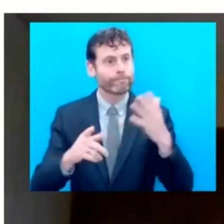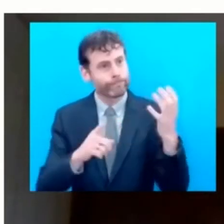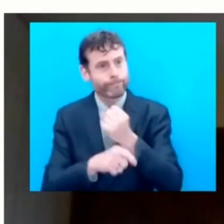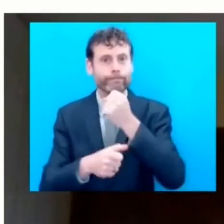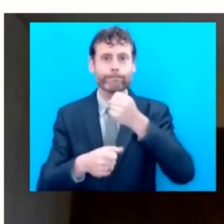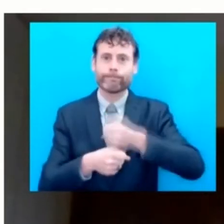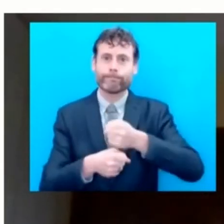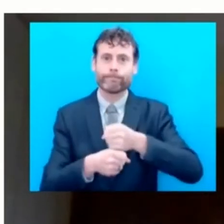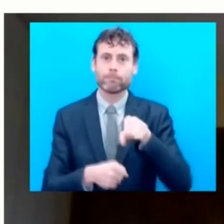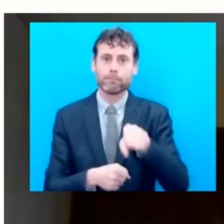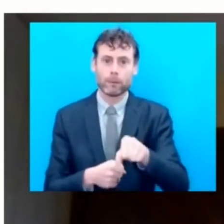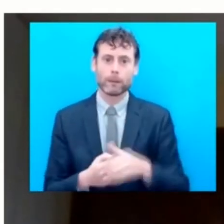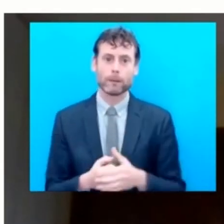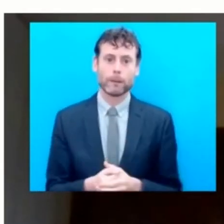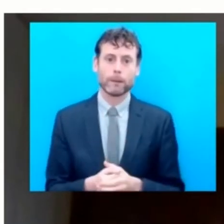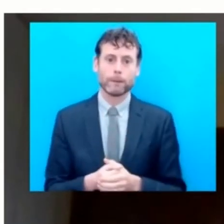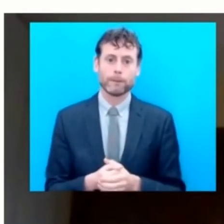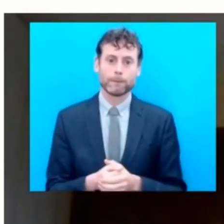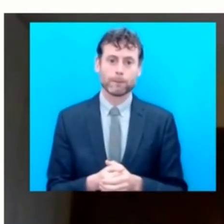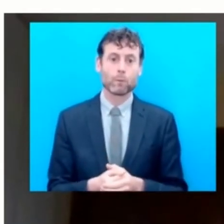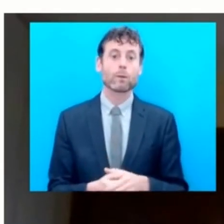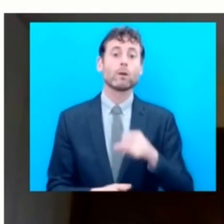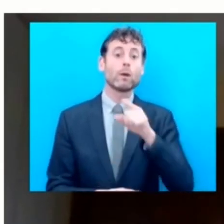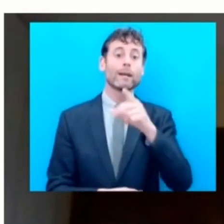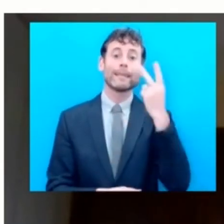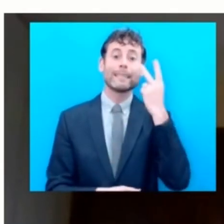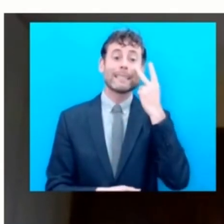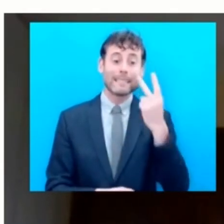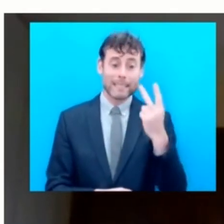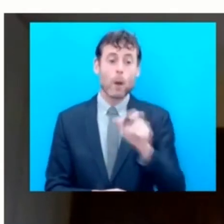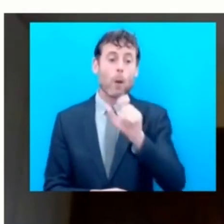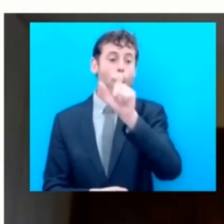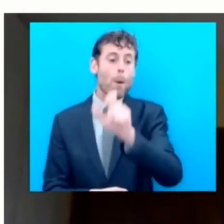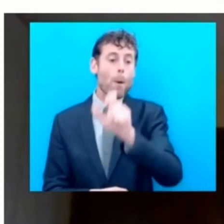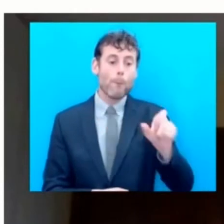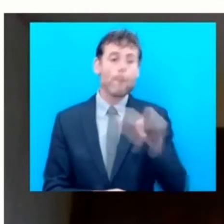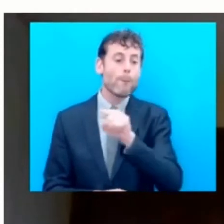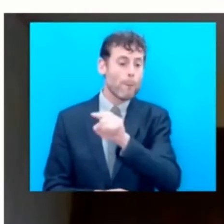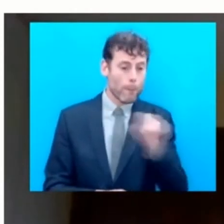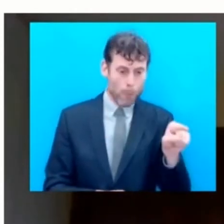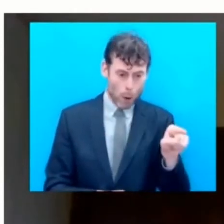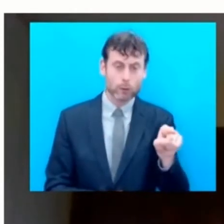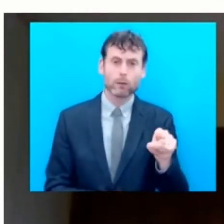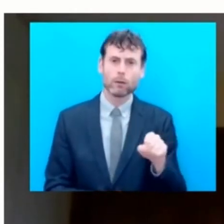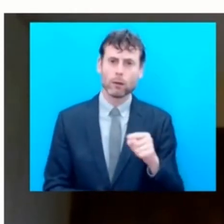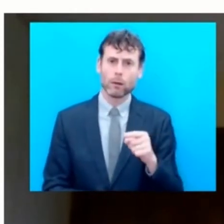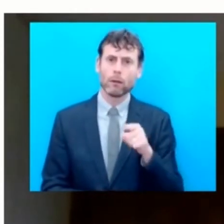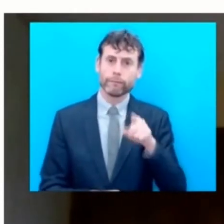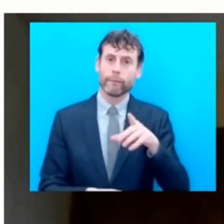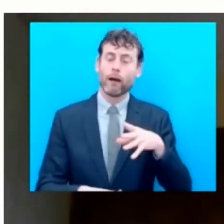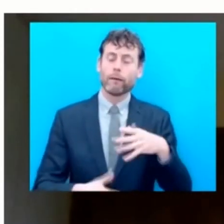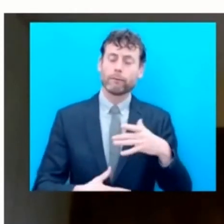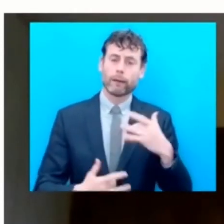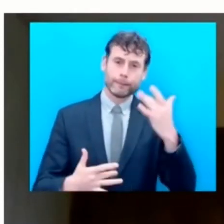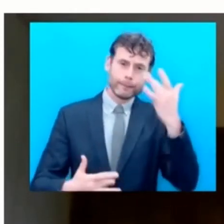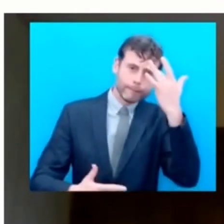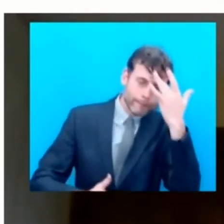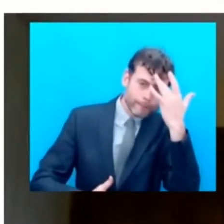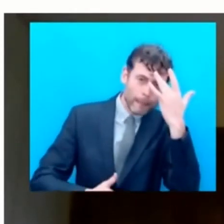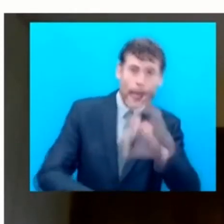population furthest behind including persons who have experienced leprosy is vital.